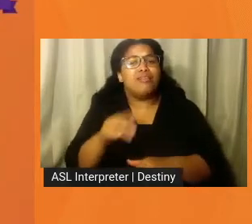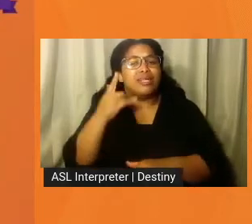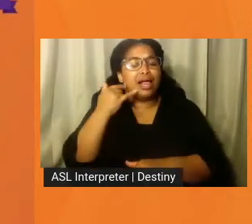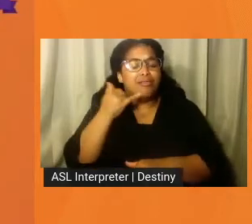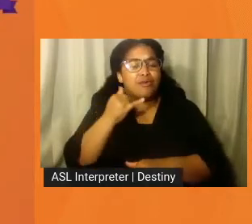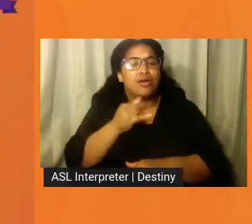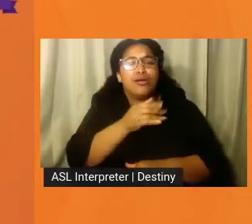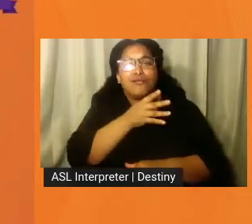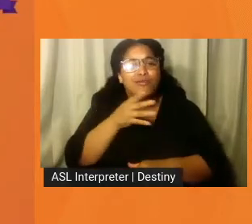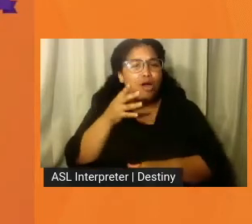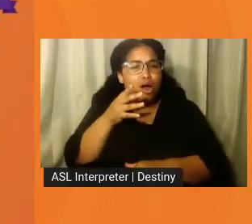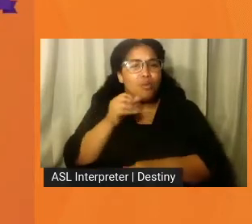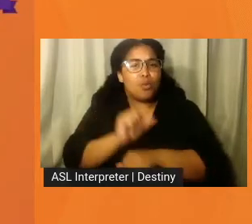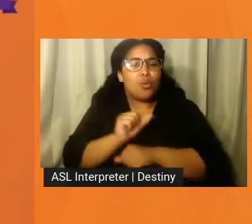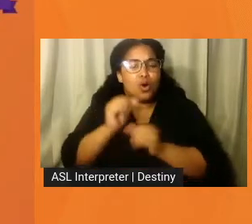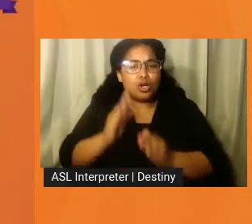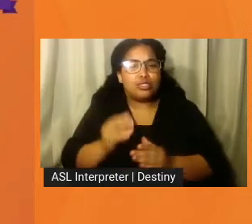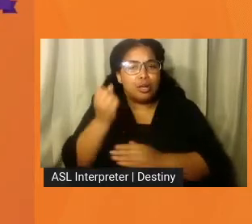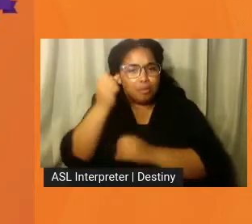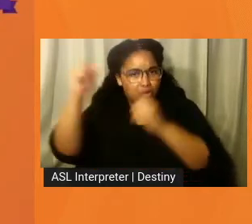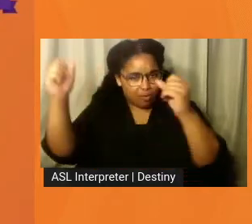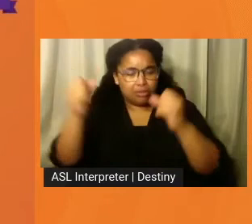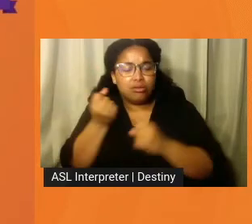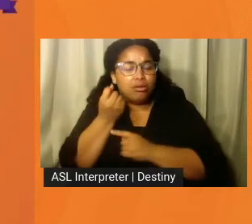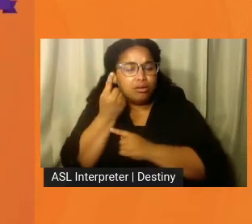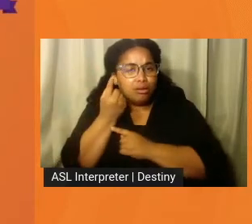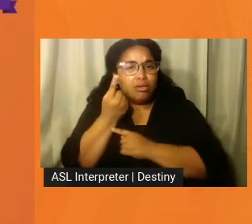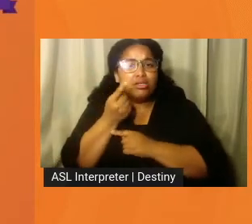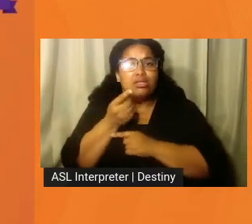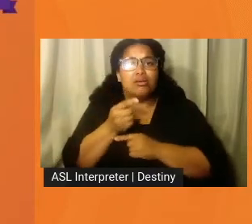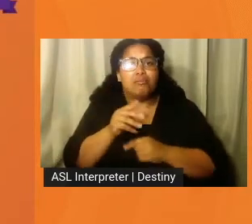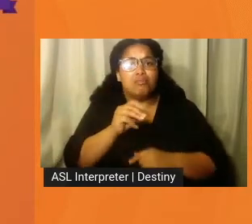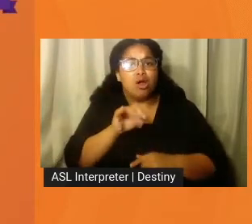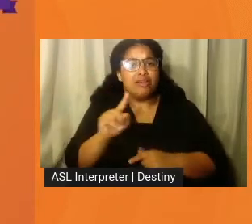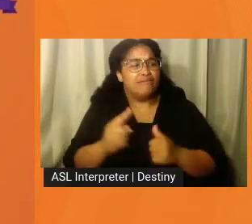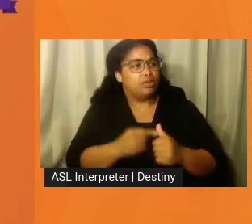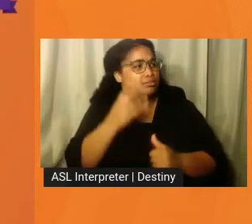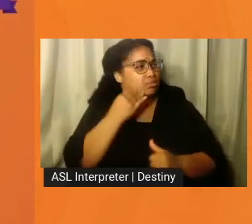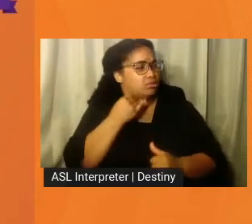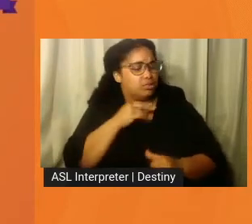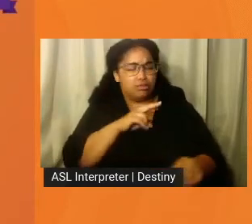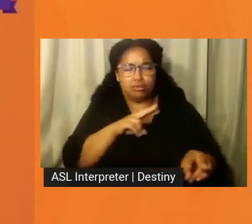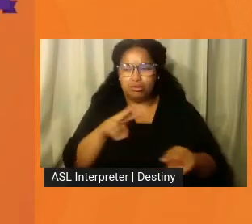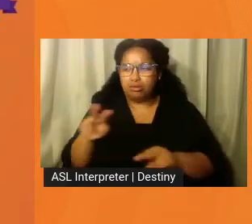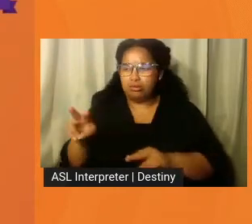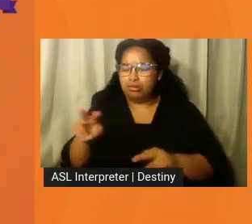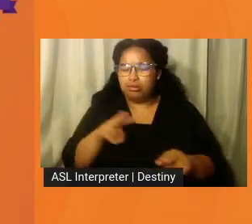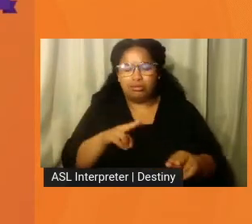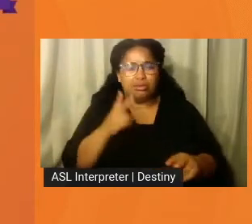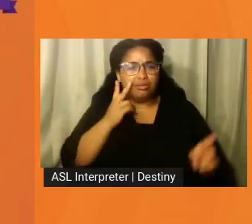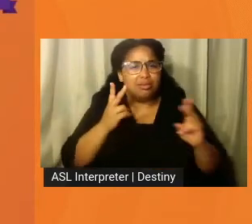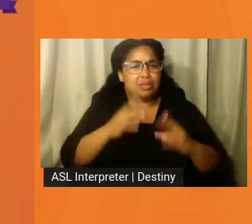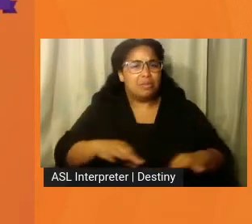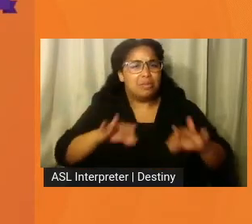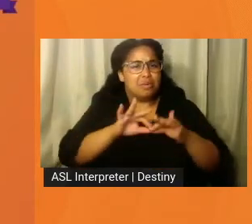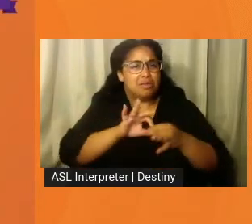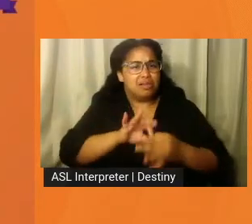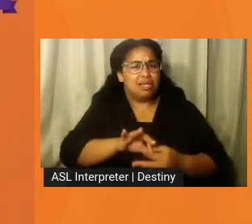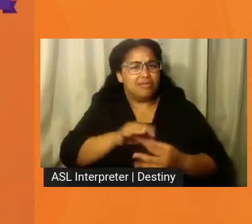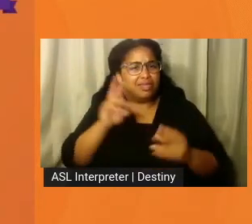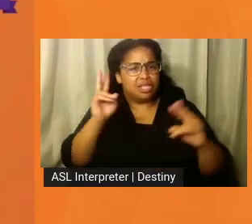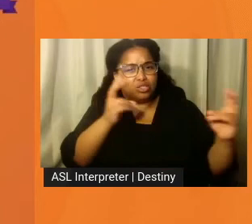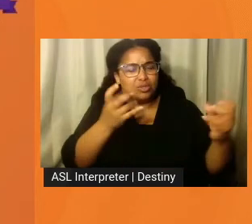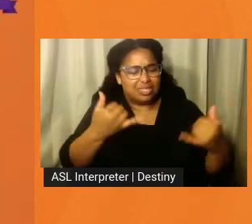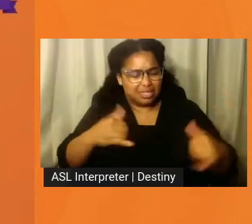Salinas, Marty's experience firsthand, the importance of the issues he advocates for today.